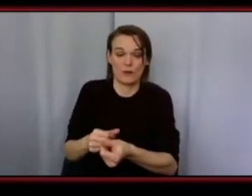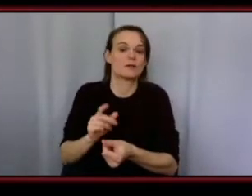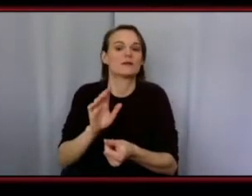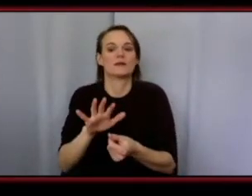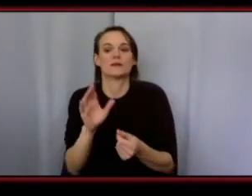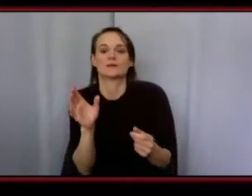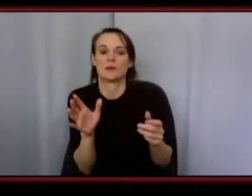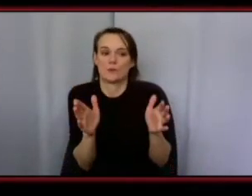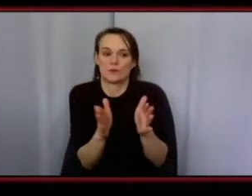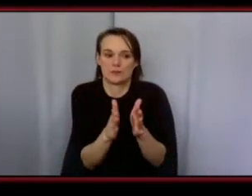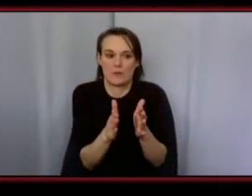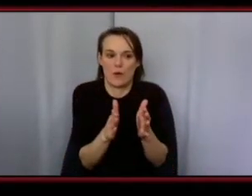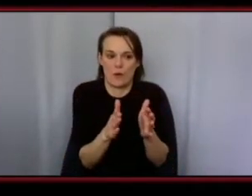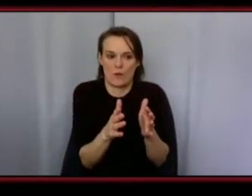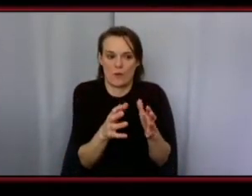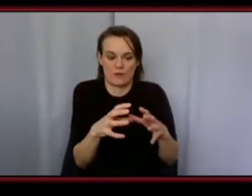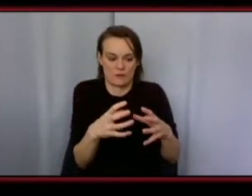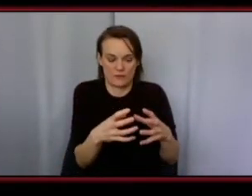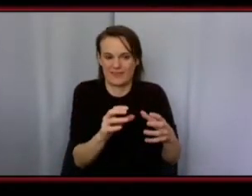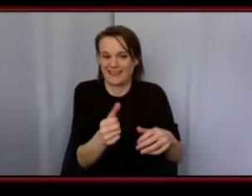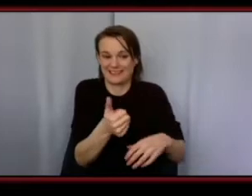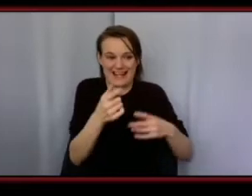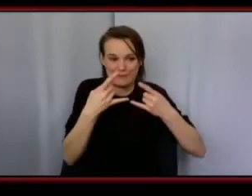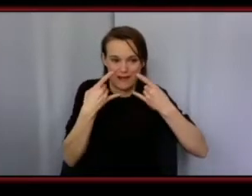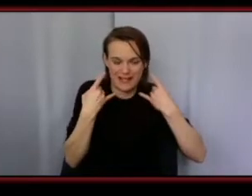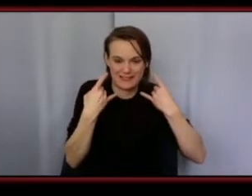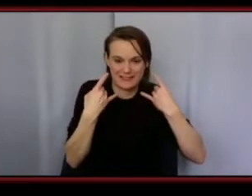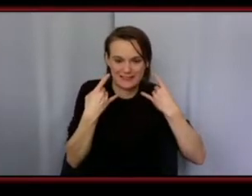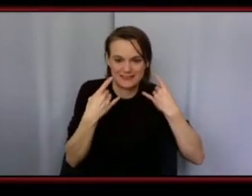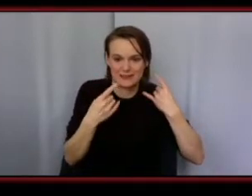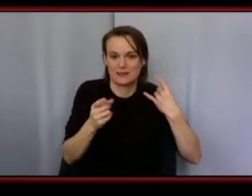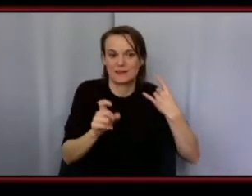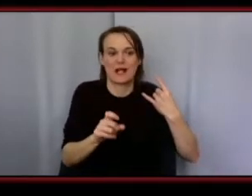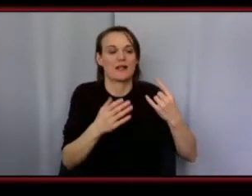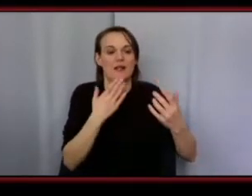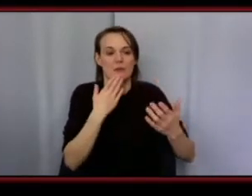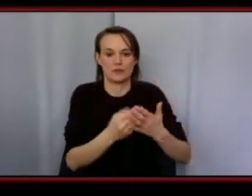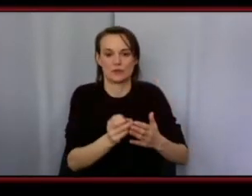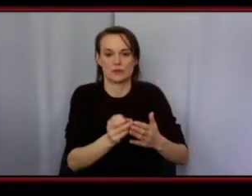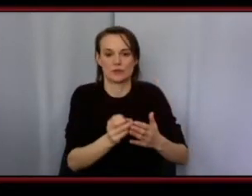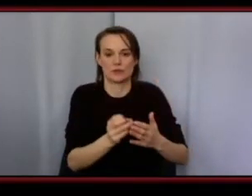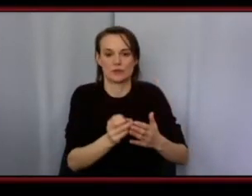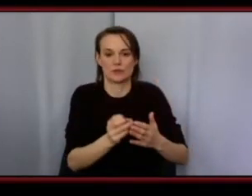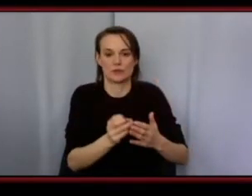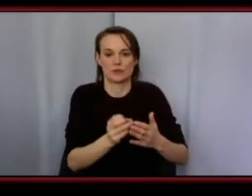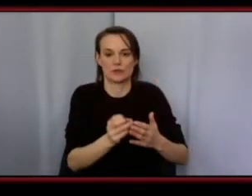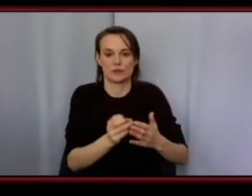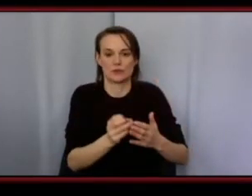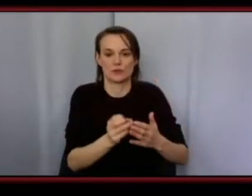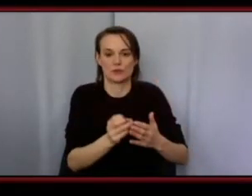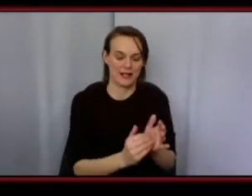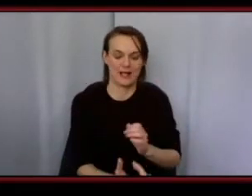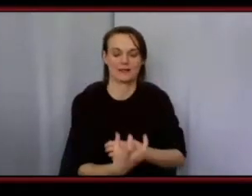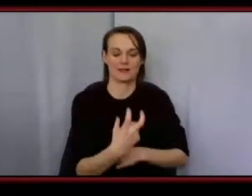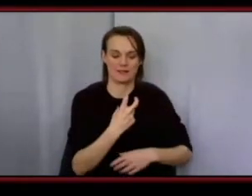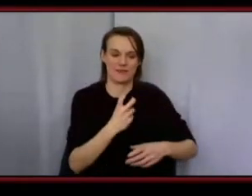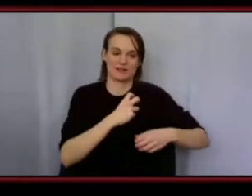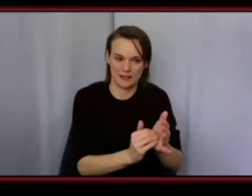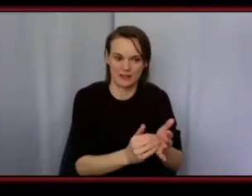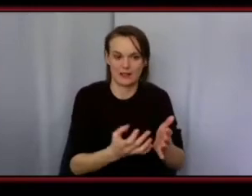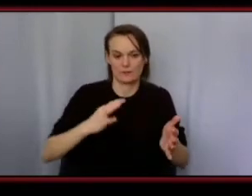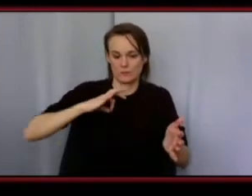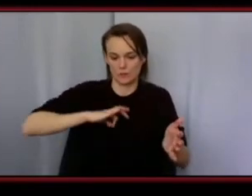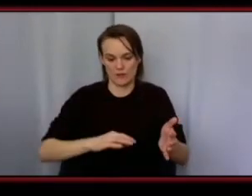sample side a small investment yourself is probably the most big investment you can give yourself so i started with a small